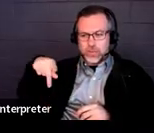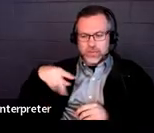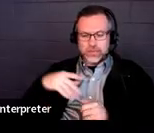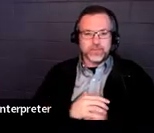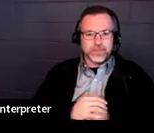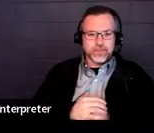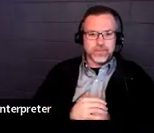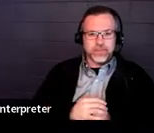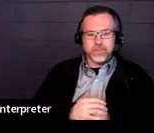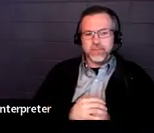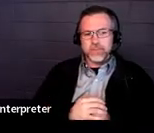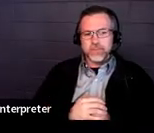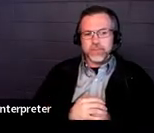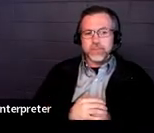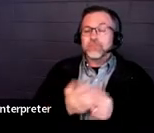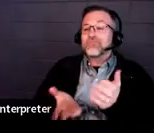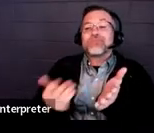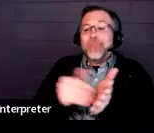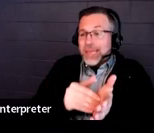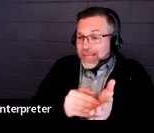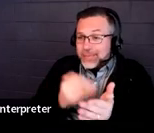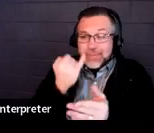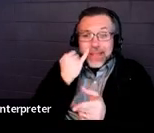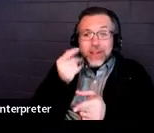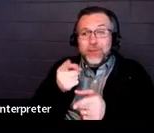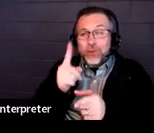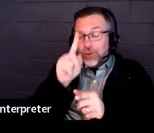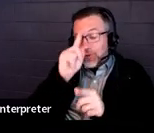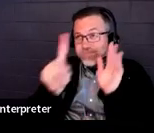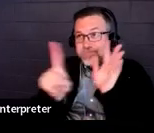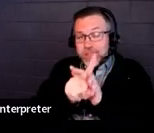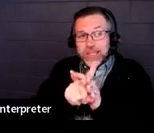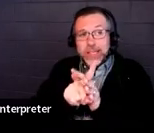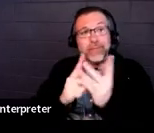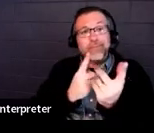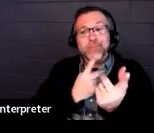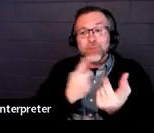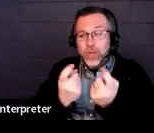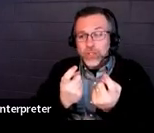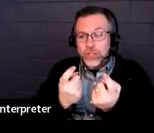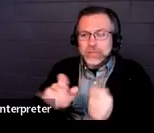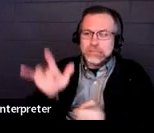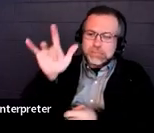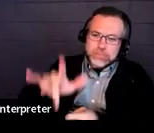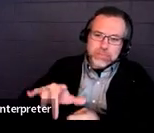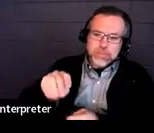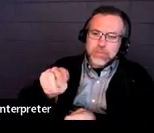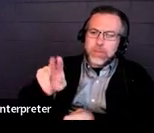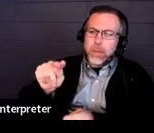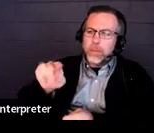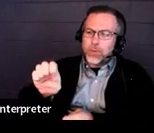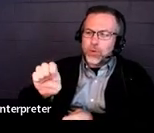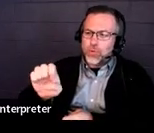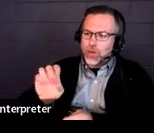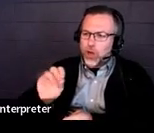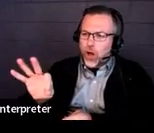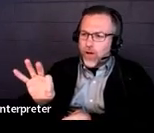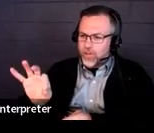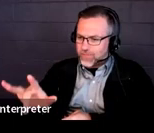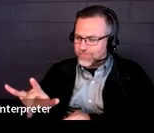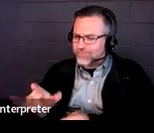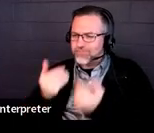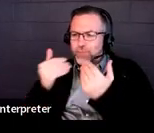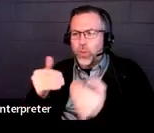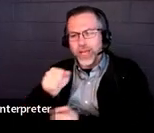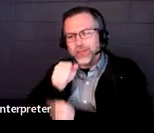And feel free, let me say again, just if you have questions, just feel free to come off mute or drop them in the chat box as they come up. If I'm